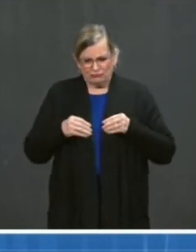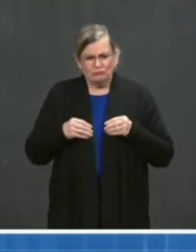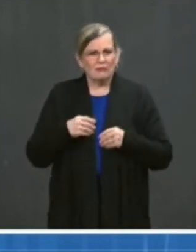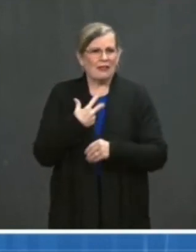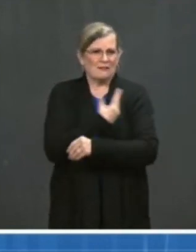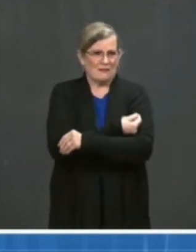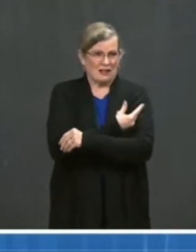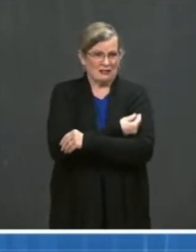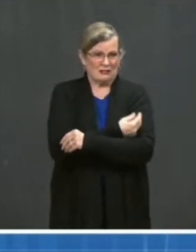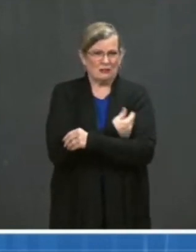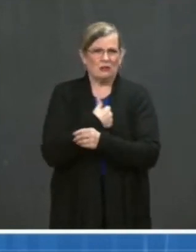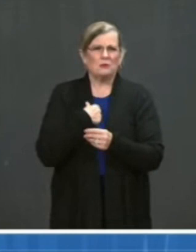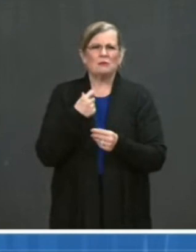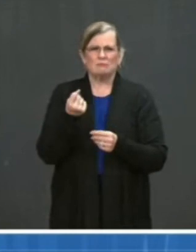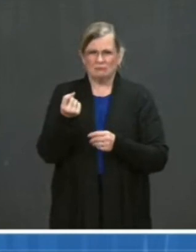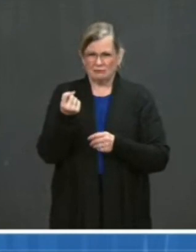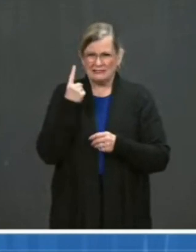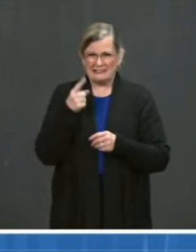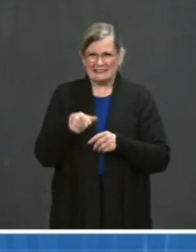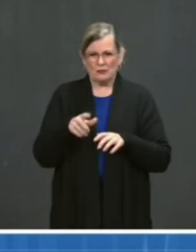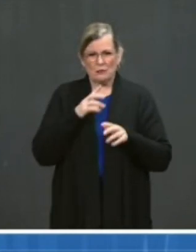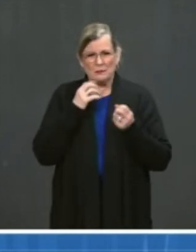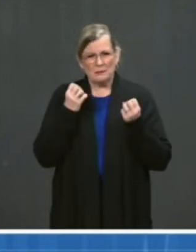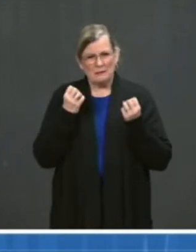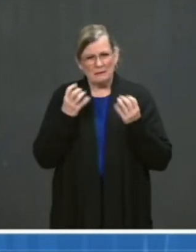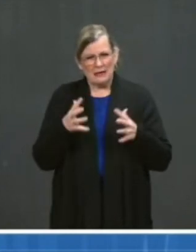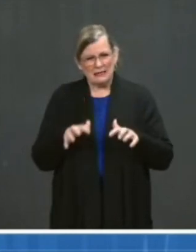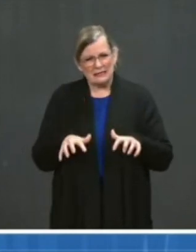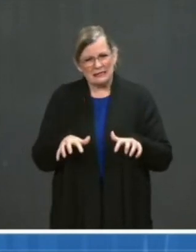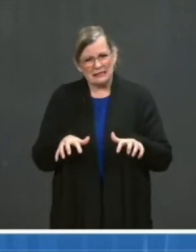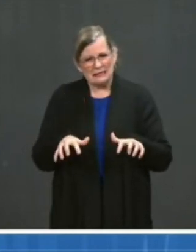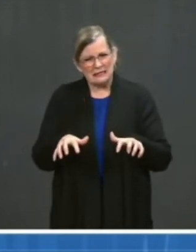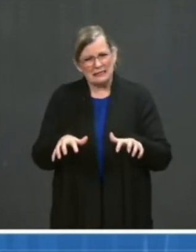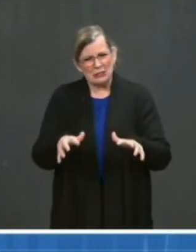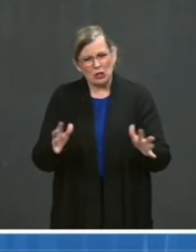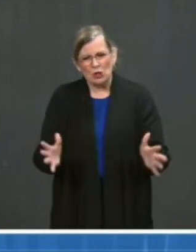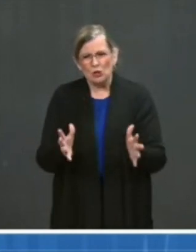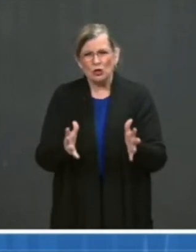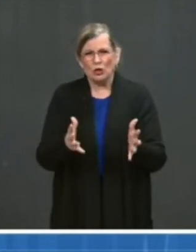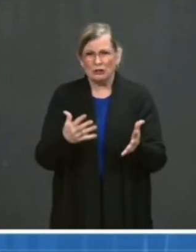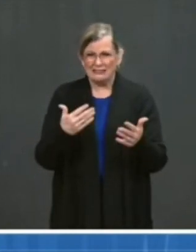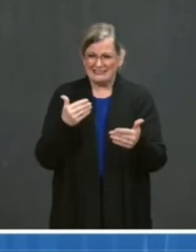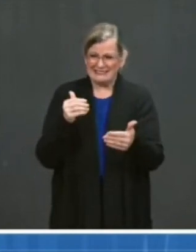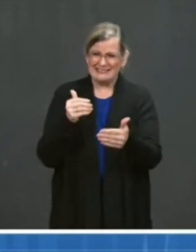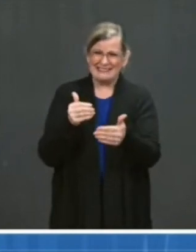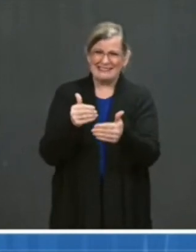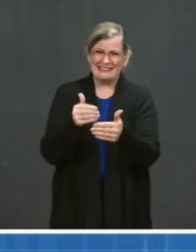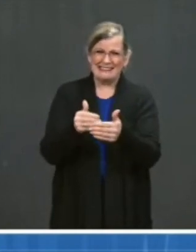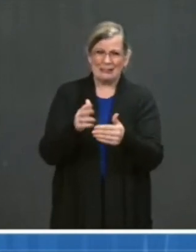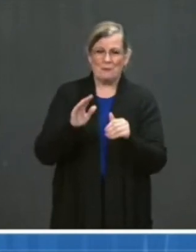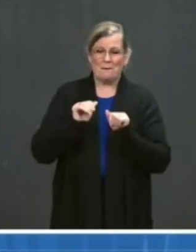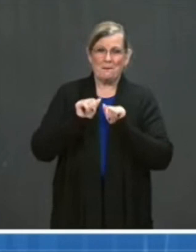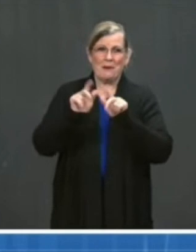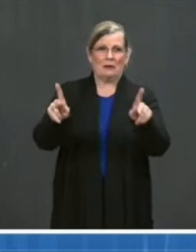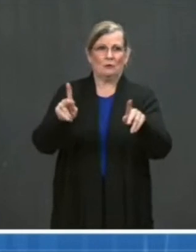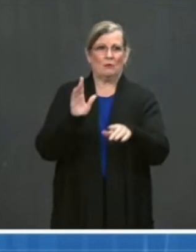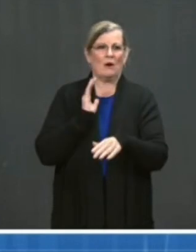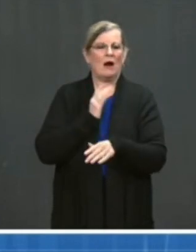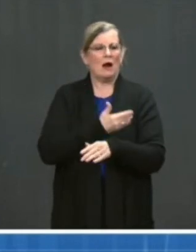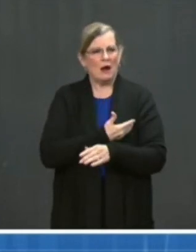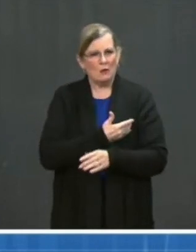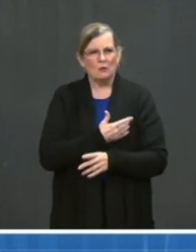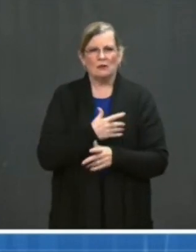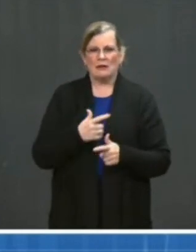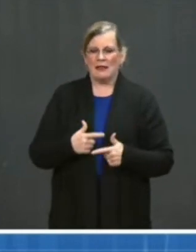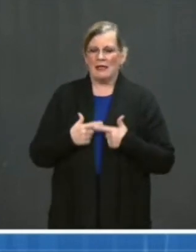the key to protecting the American people and to inching us closer to our regular lives. As more people get vaccinated,